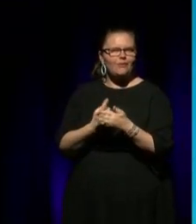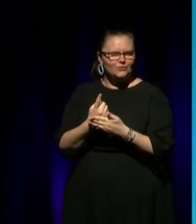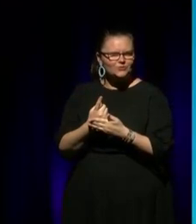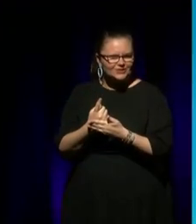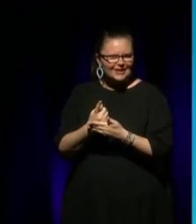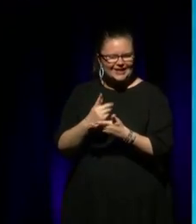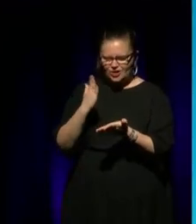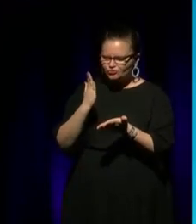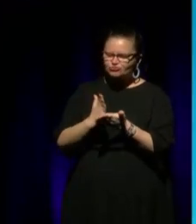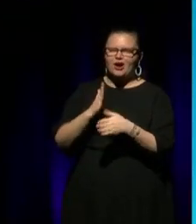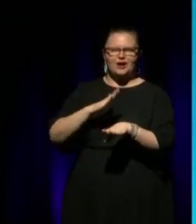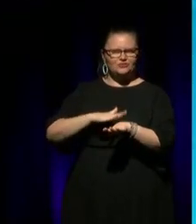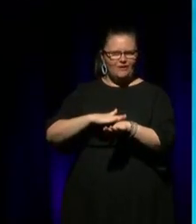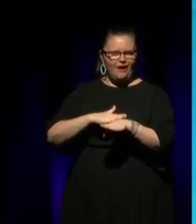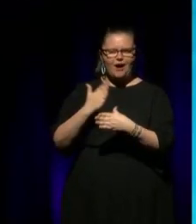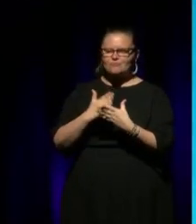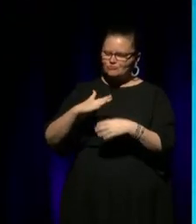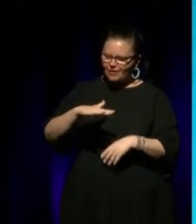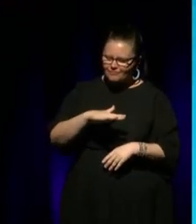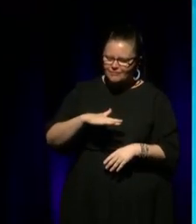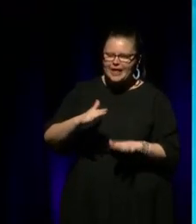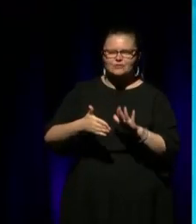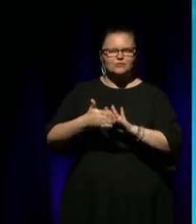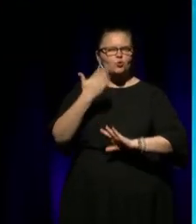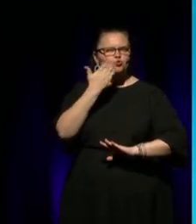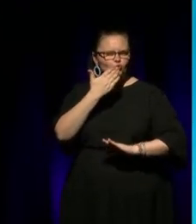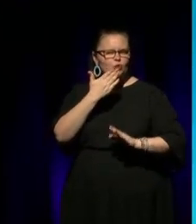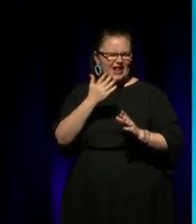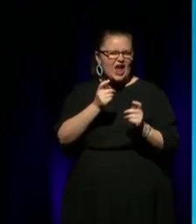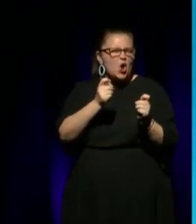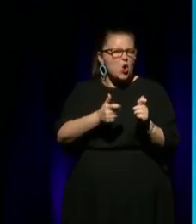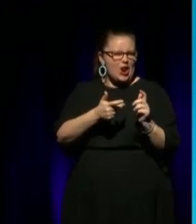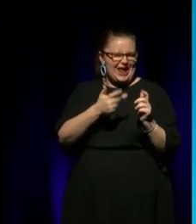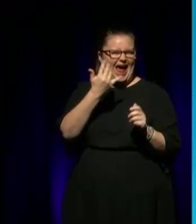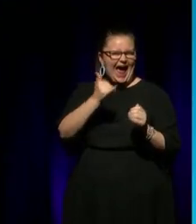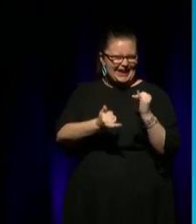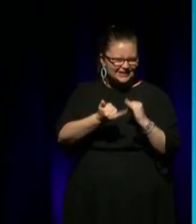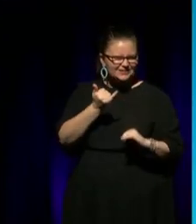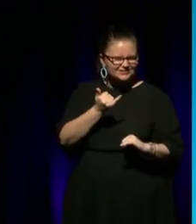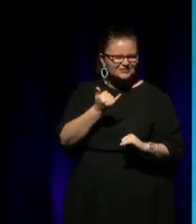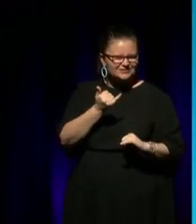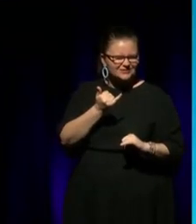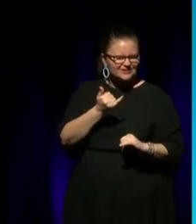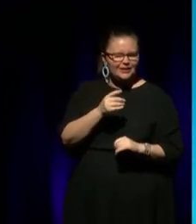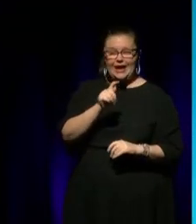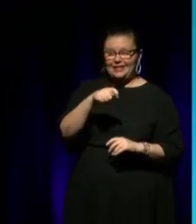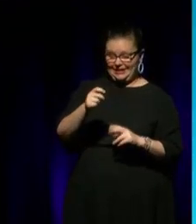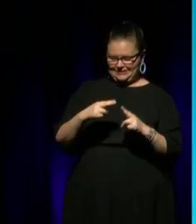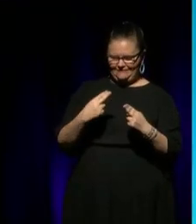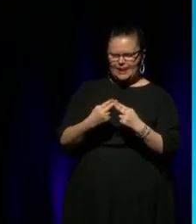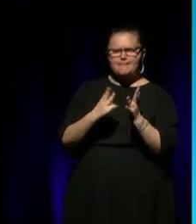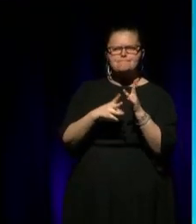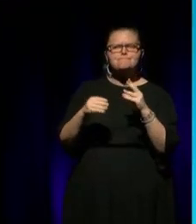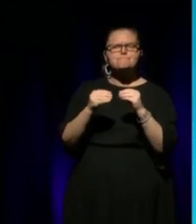being there at the right time and then going to the school in the early 80s and then the next family was a mob from all over the